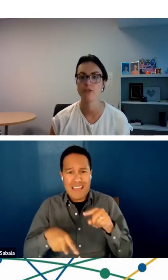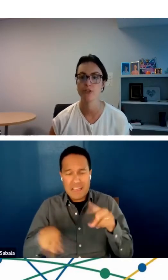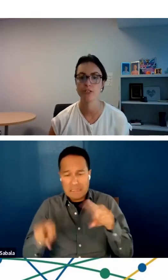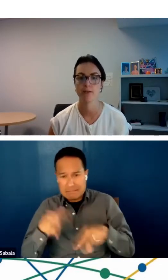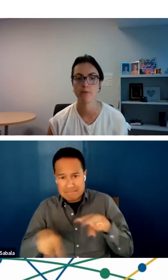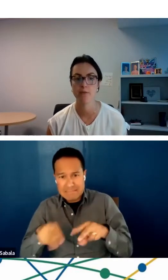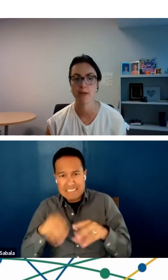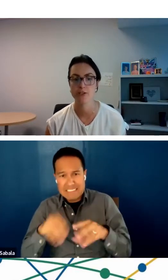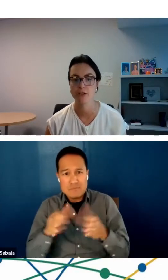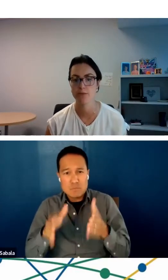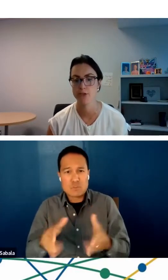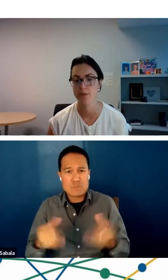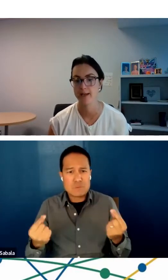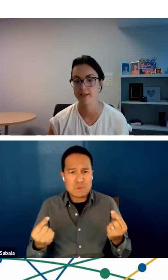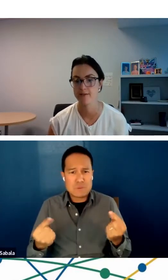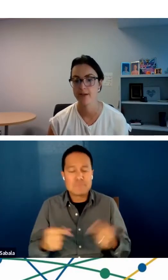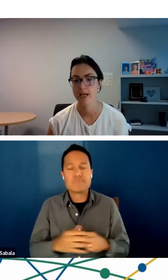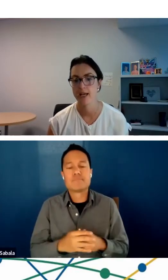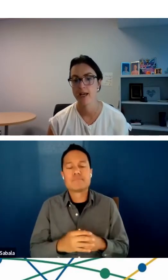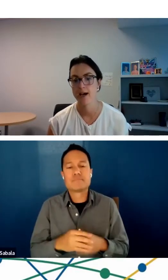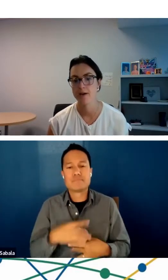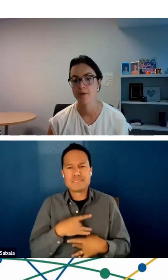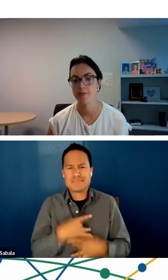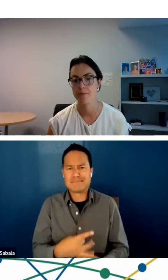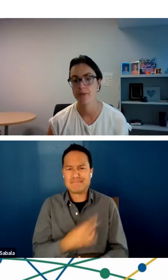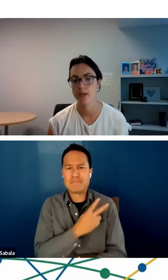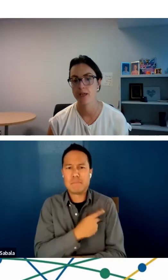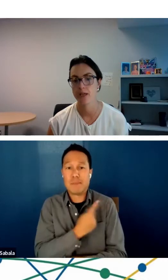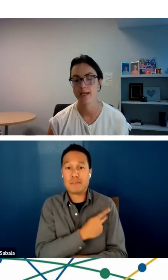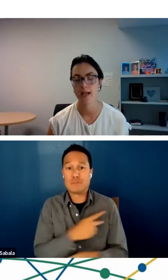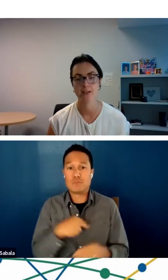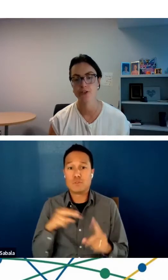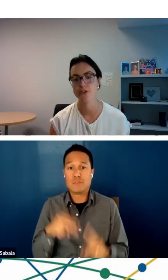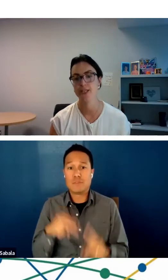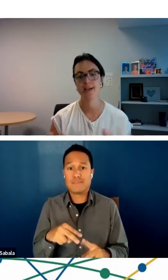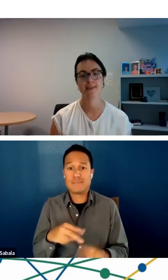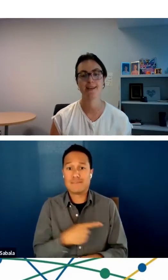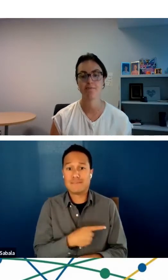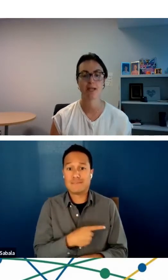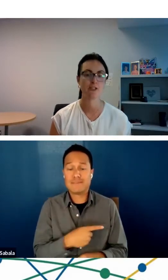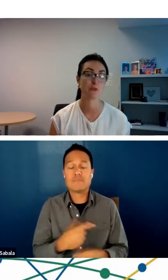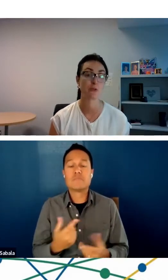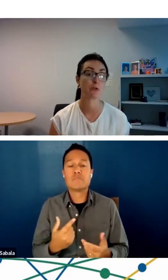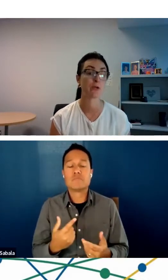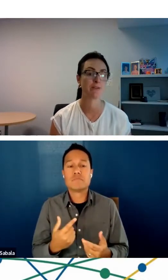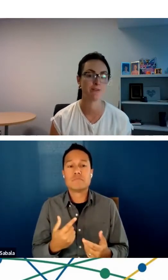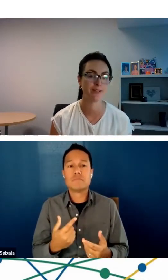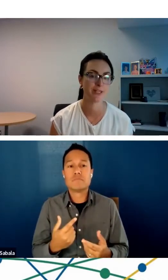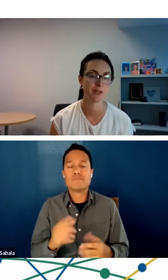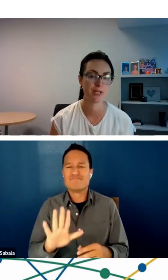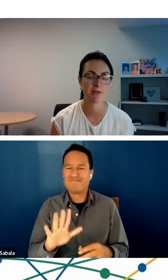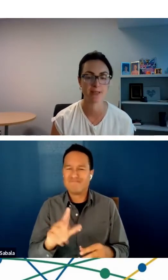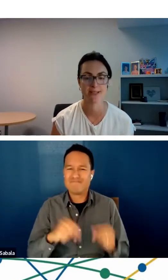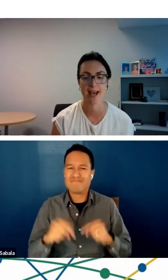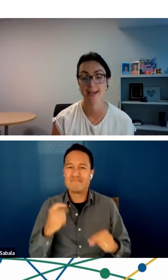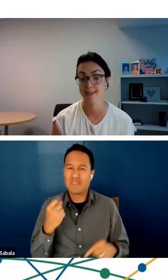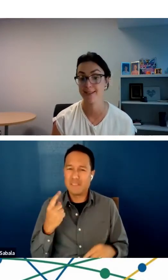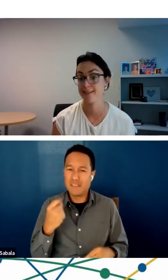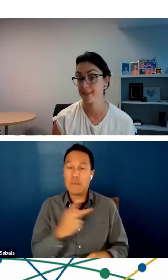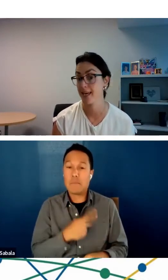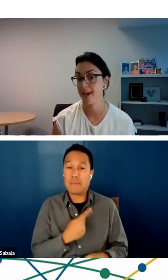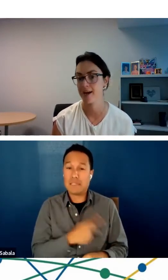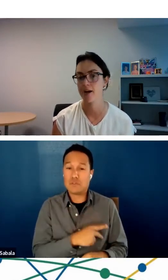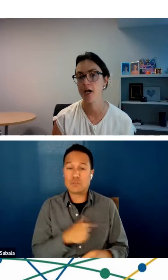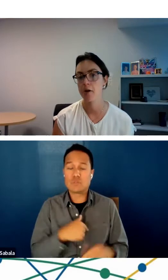was very interesting from the patient perspective, and I understand that patients were grateful that they were able to